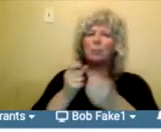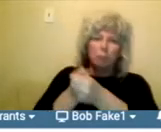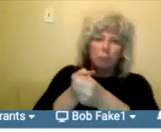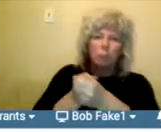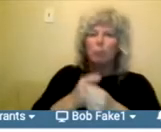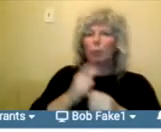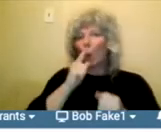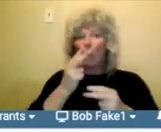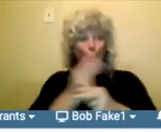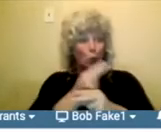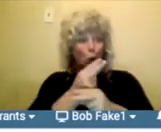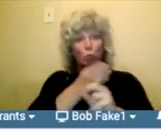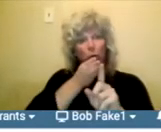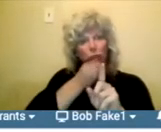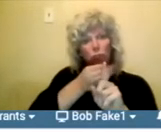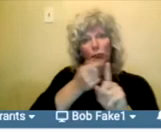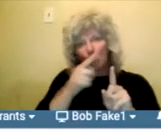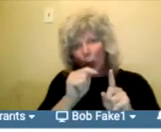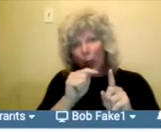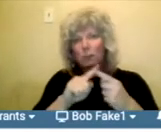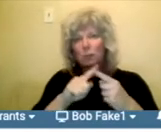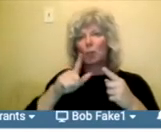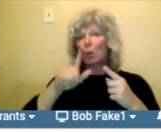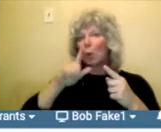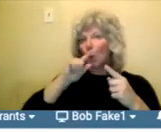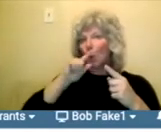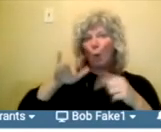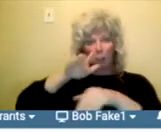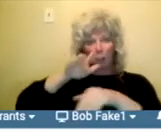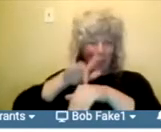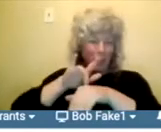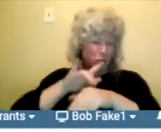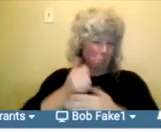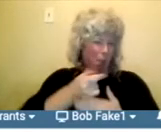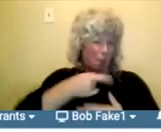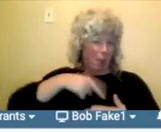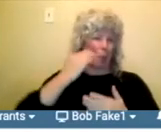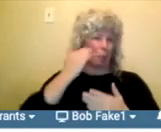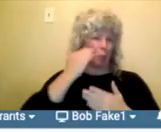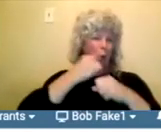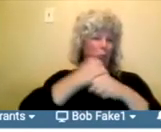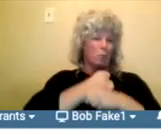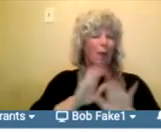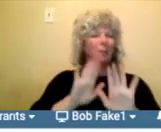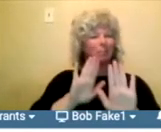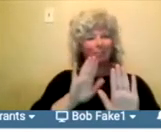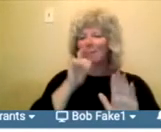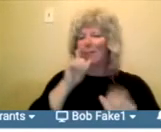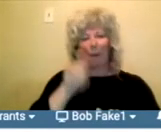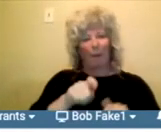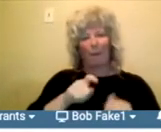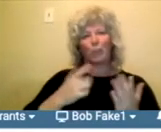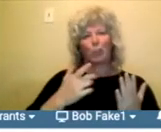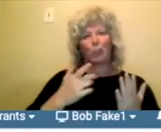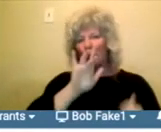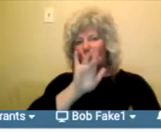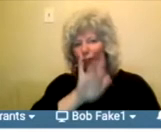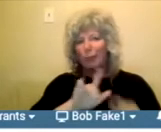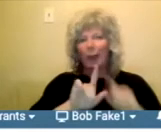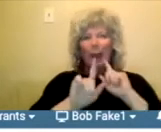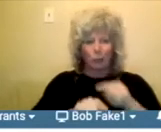grants and who isn't. So that's helpful for us. But again, it's voluntary. So then your applicant ID